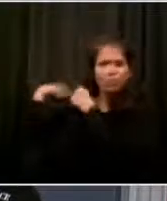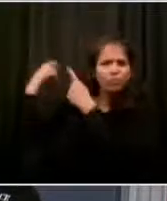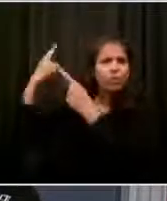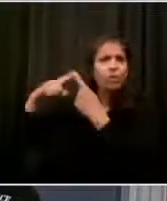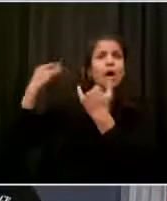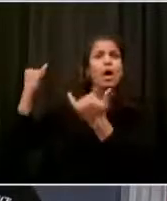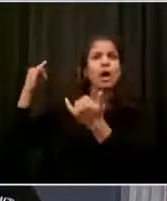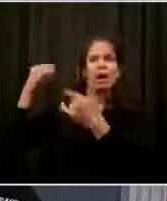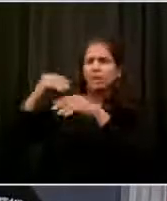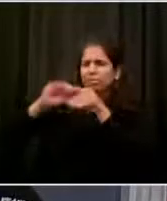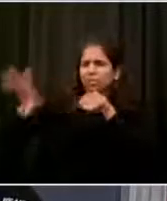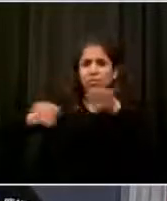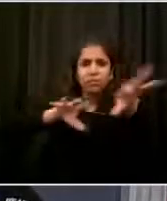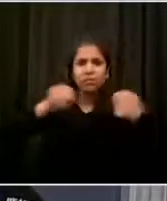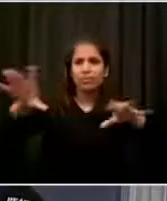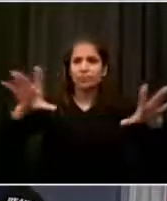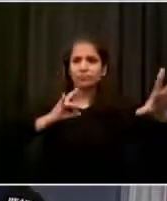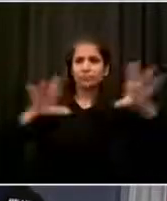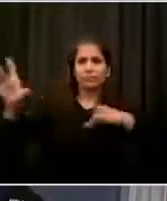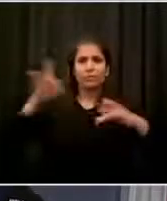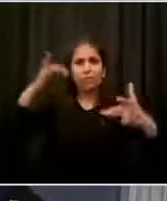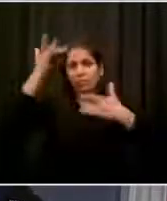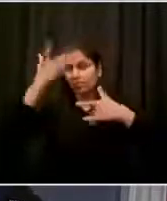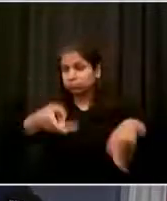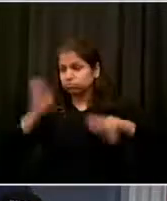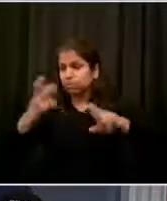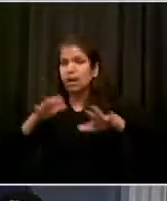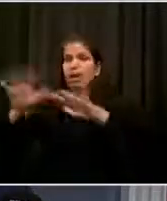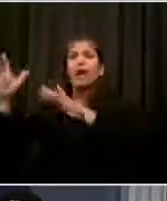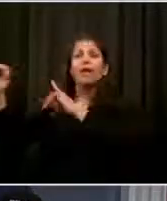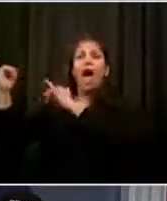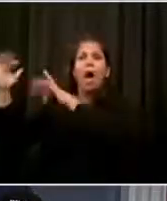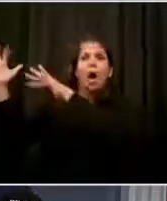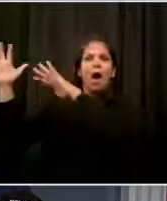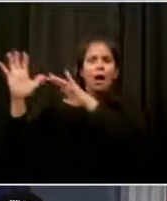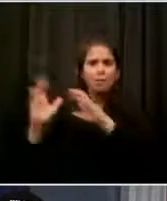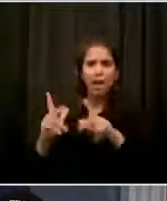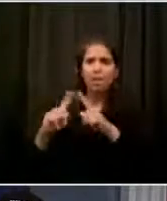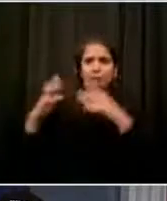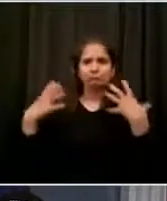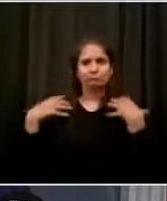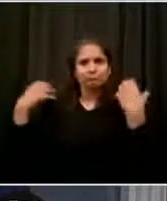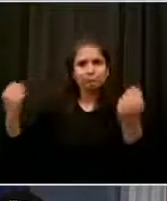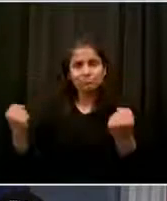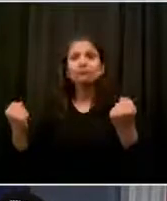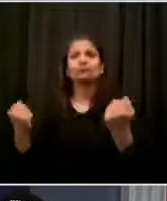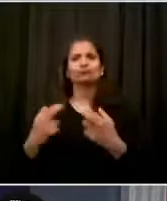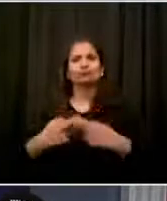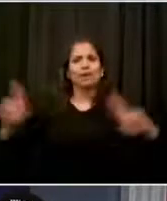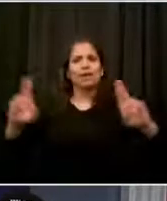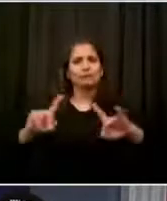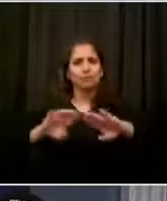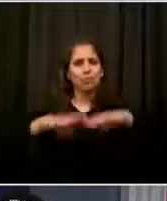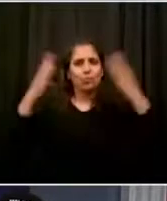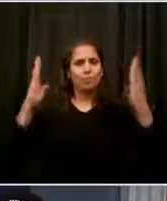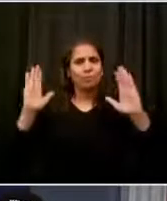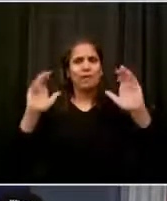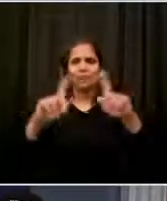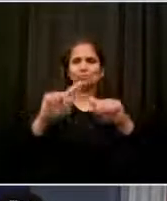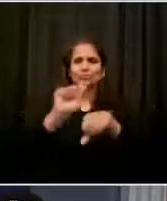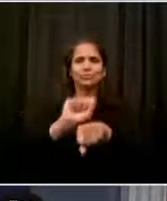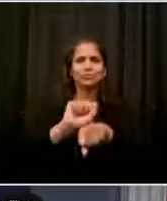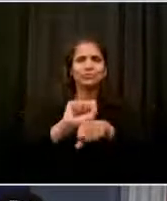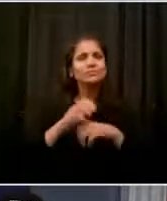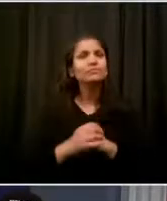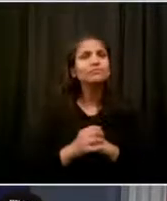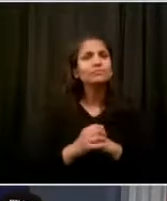Now, we have to be clear, we are not just trying to get people back to work. We are not just trying to return to the